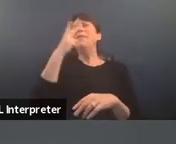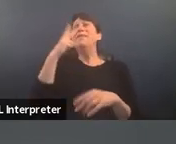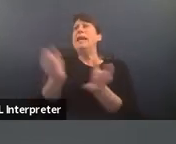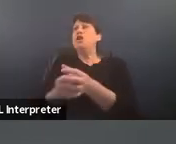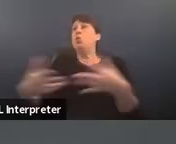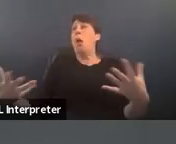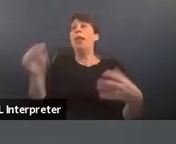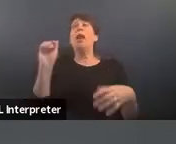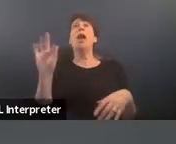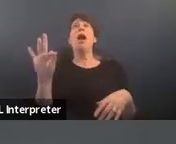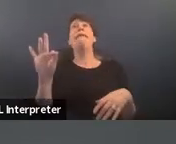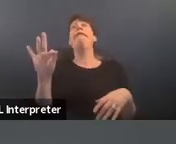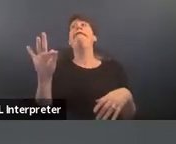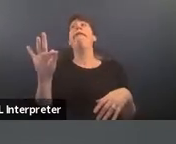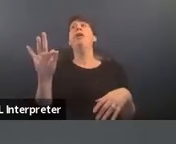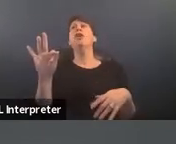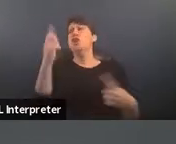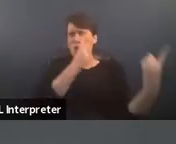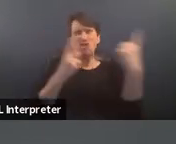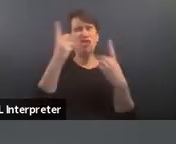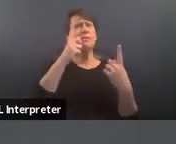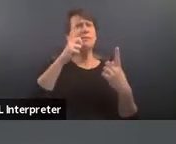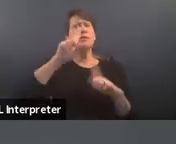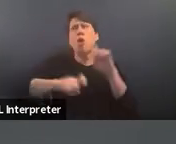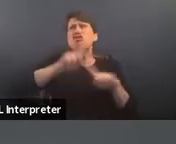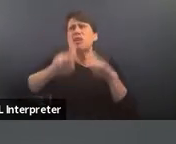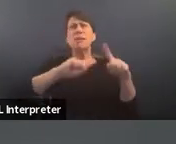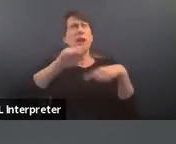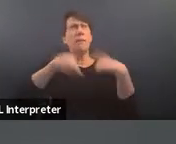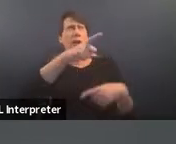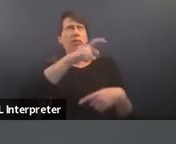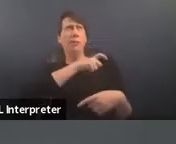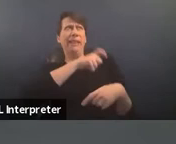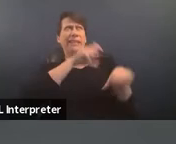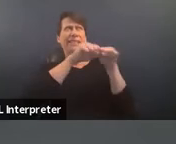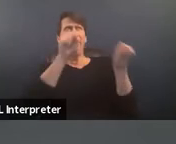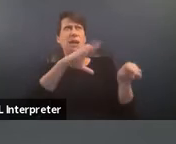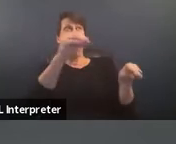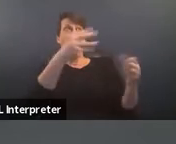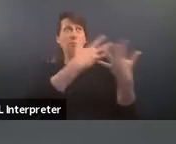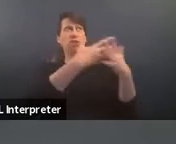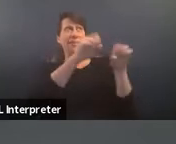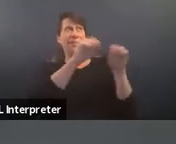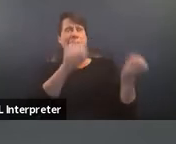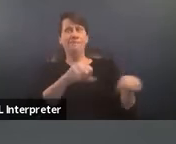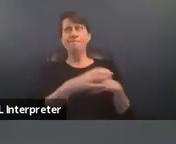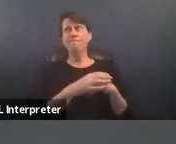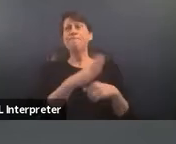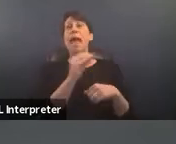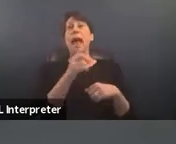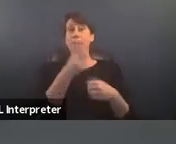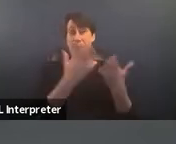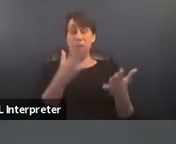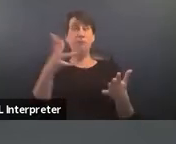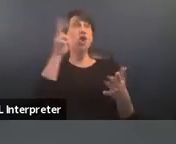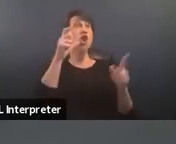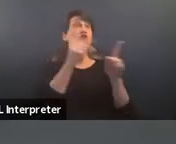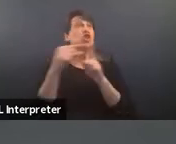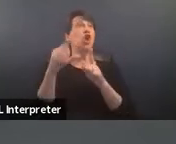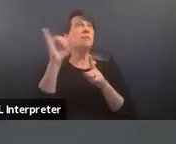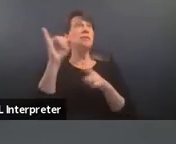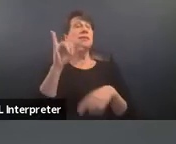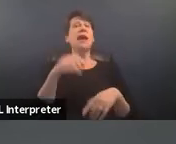of um questions about the the policing system in the prison system and you may have heard terms like police